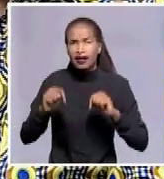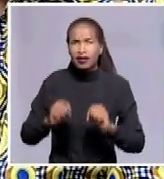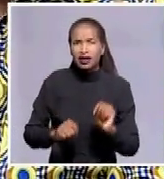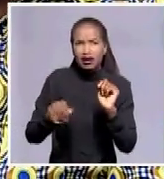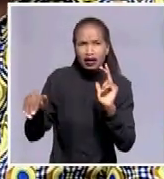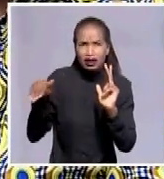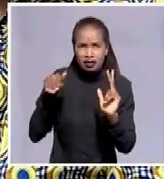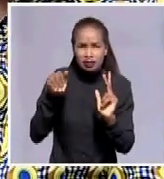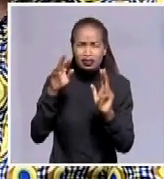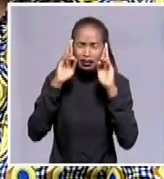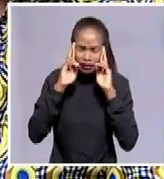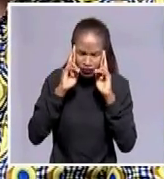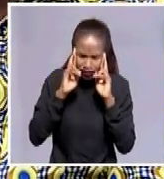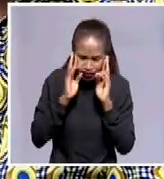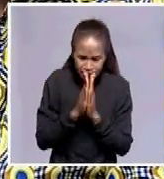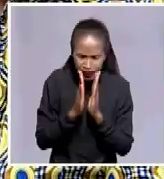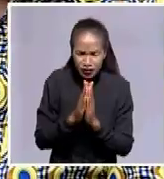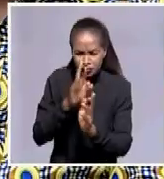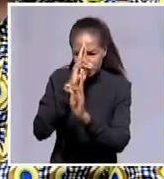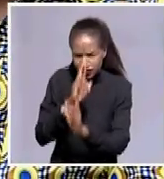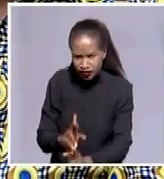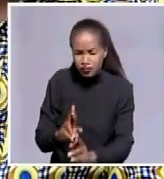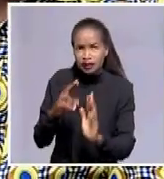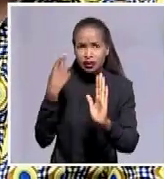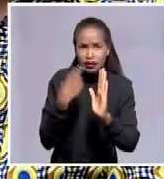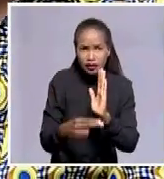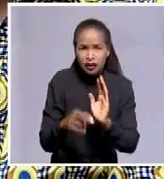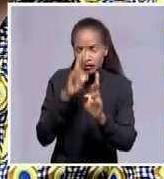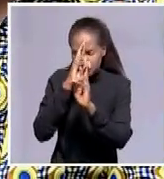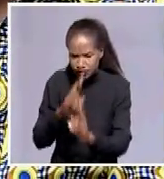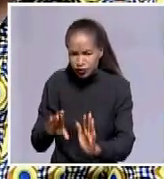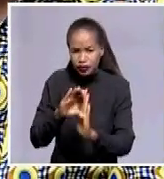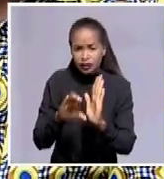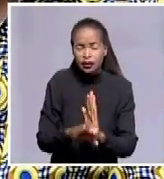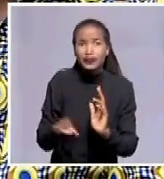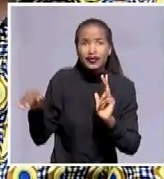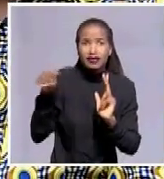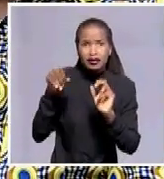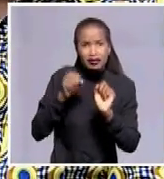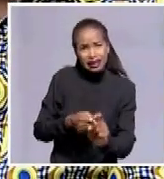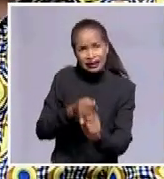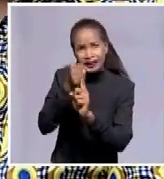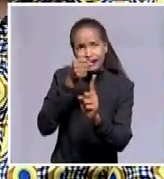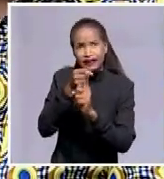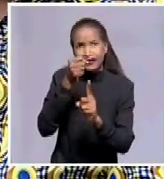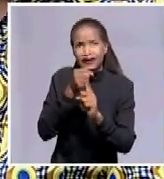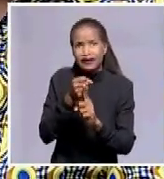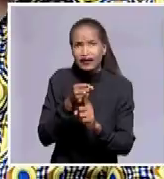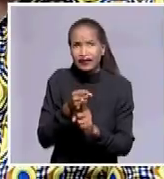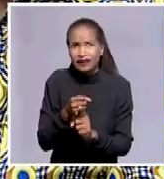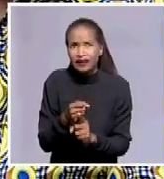that there is a need for them to respect the rule of law. There is a need for Zimbabweans to fight for a much more